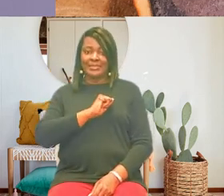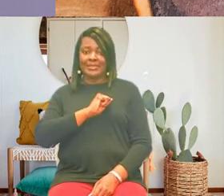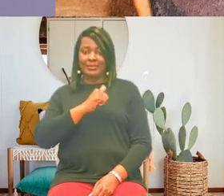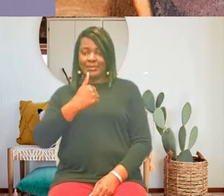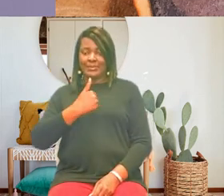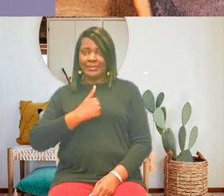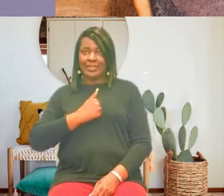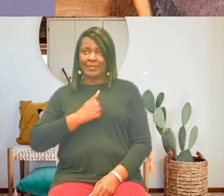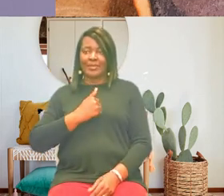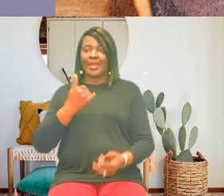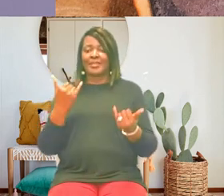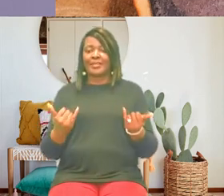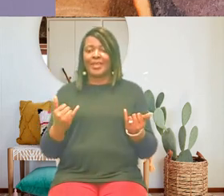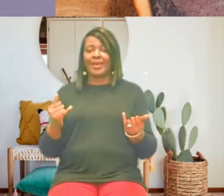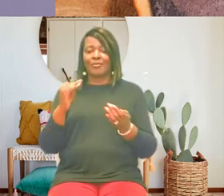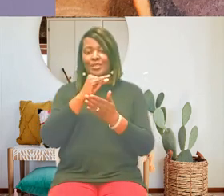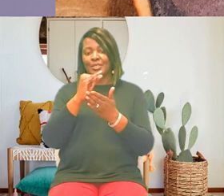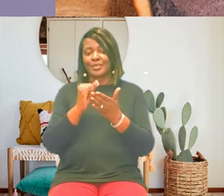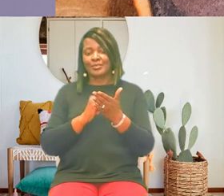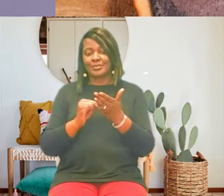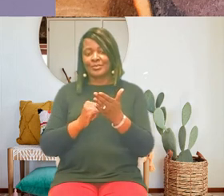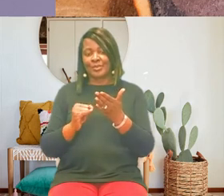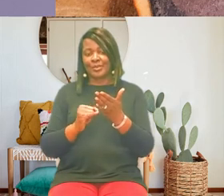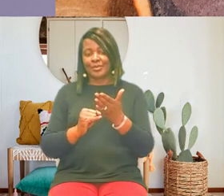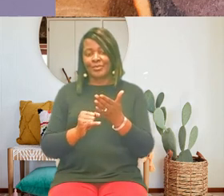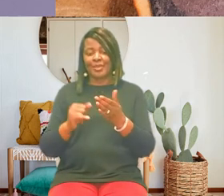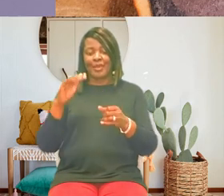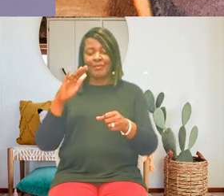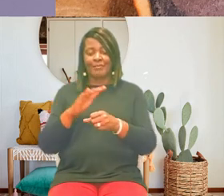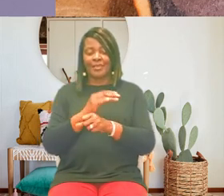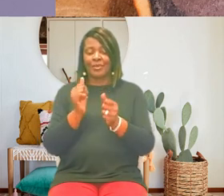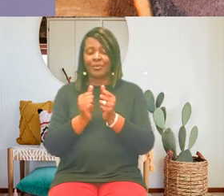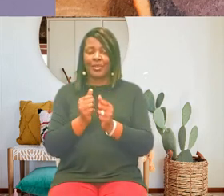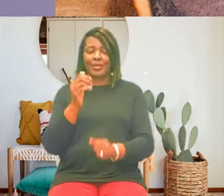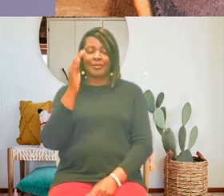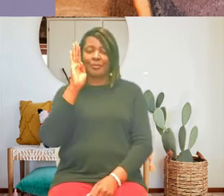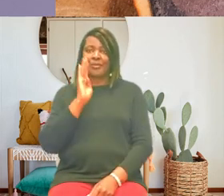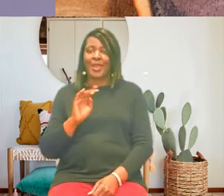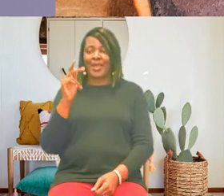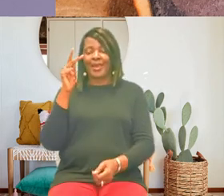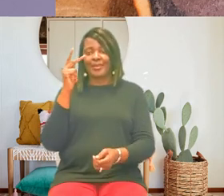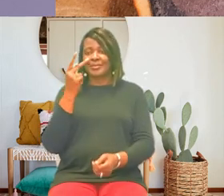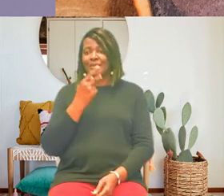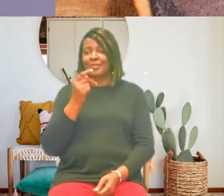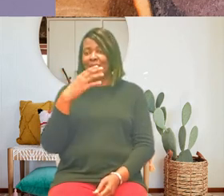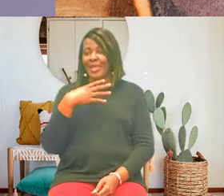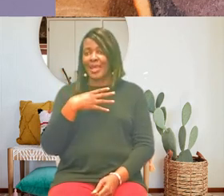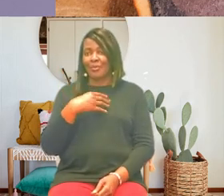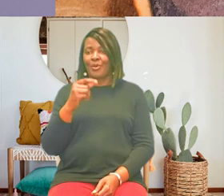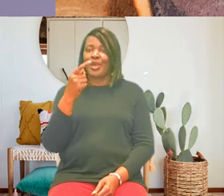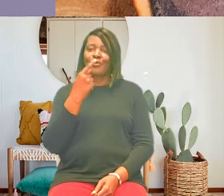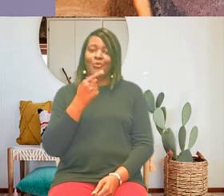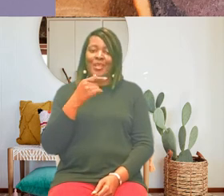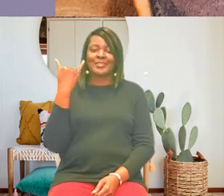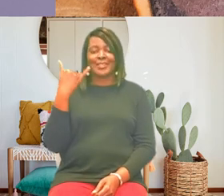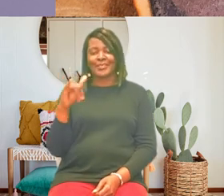me now whenever i draw someone's hands or big toes i filled in with browns and pinks and